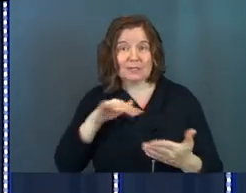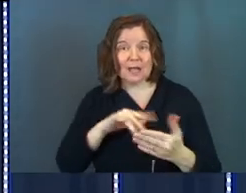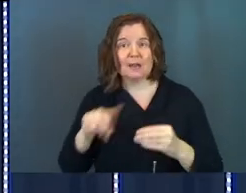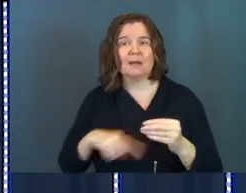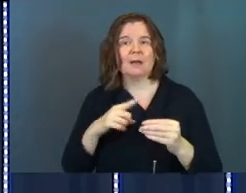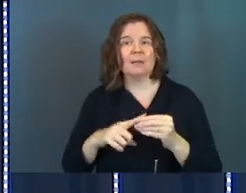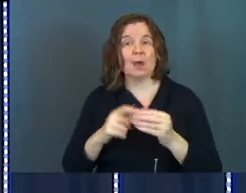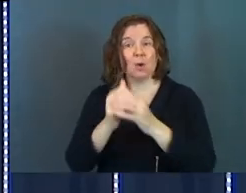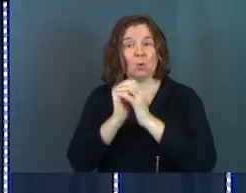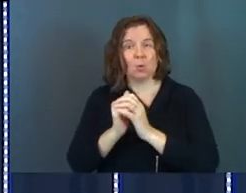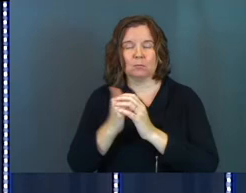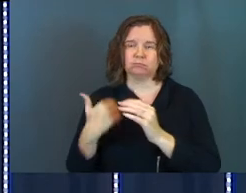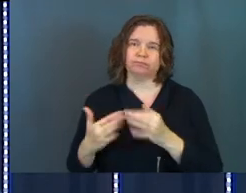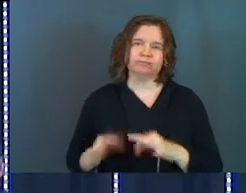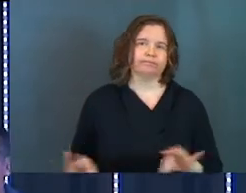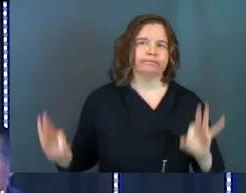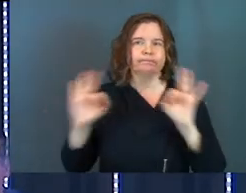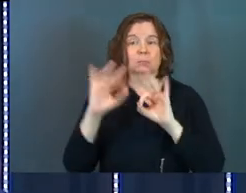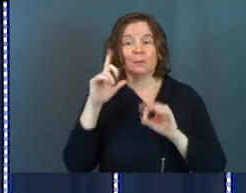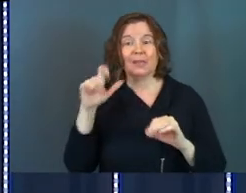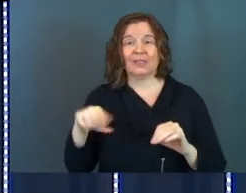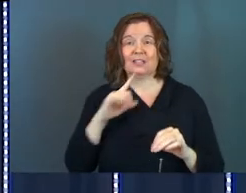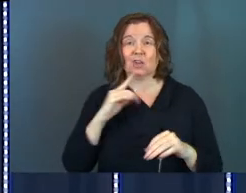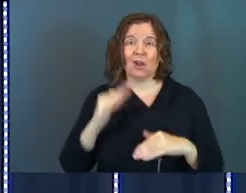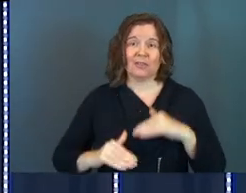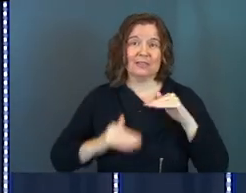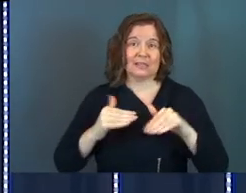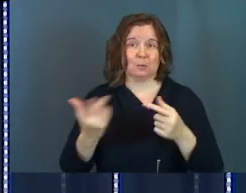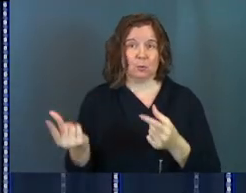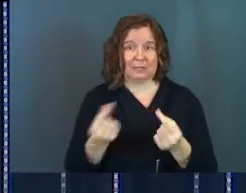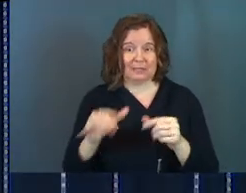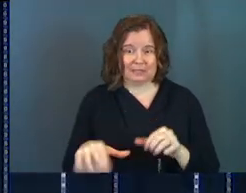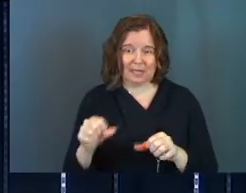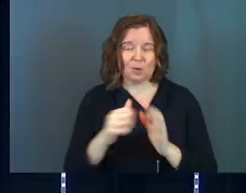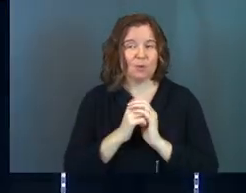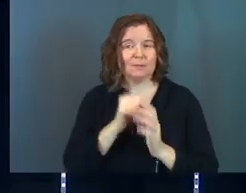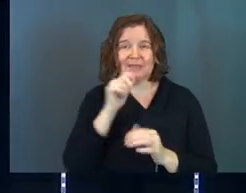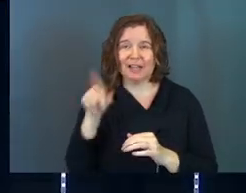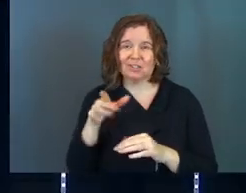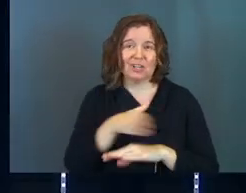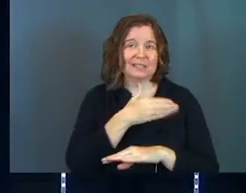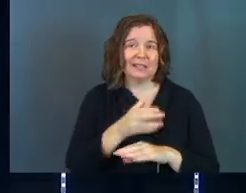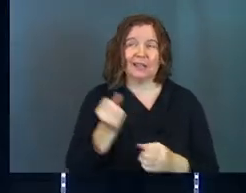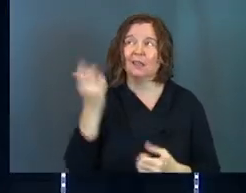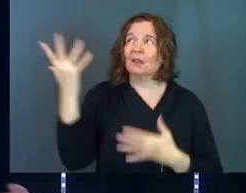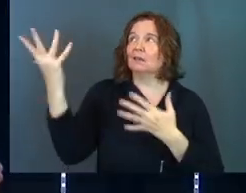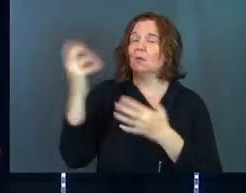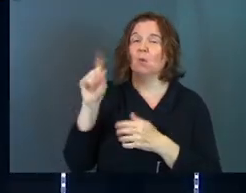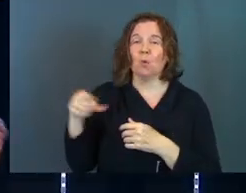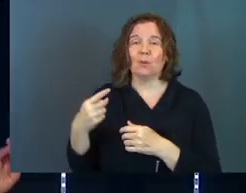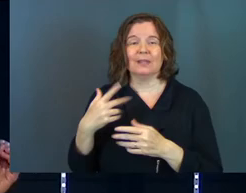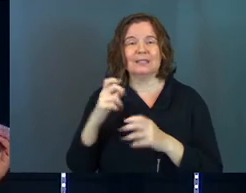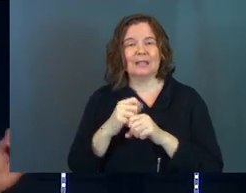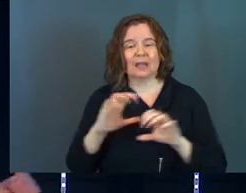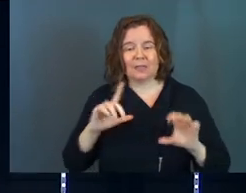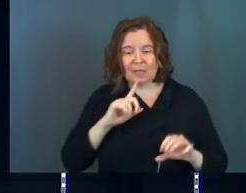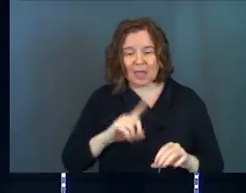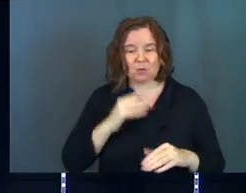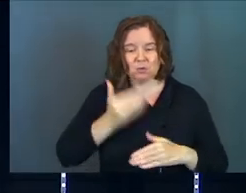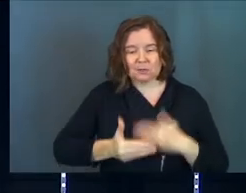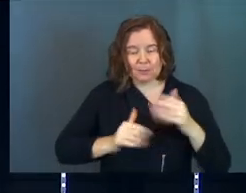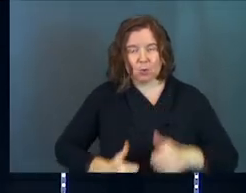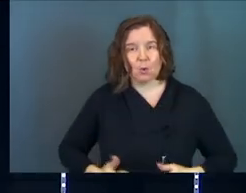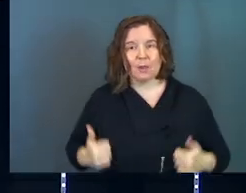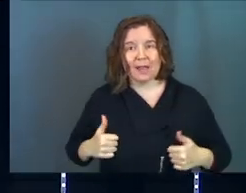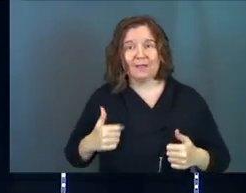about worship is so important because these are the steps that we take. Worship is not just singing songs. Worship is taking the actual steps